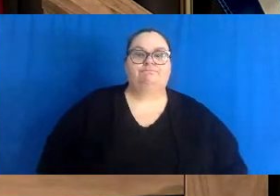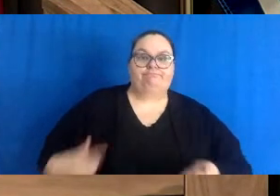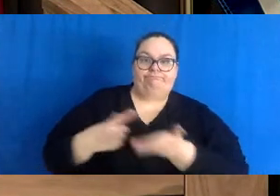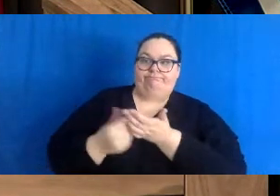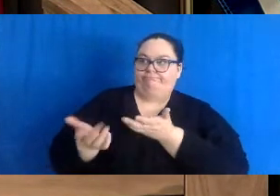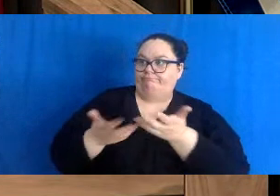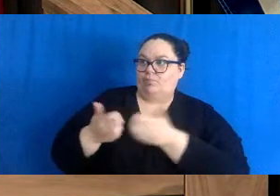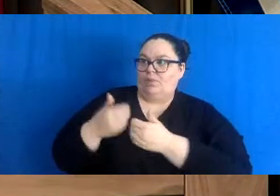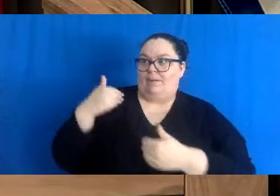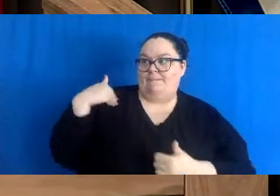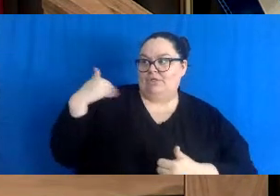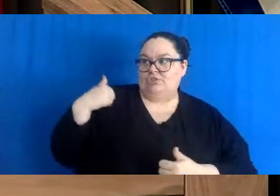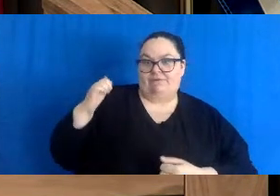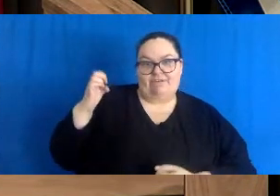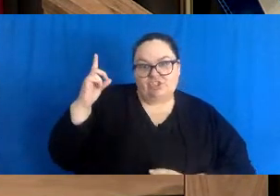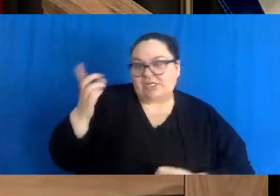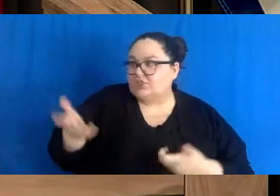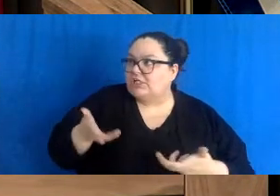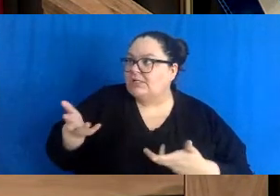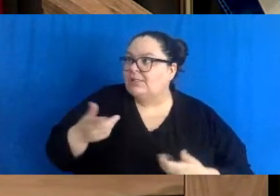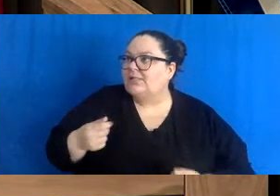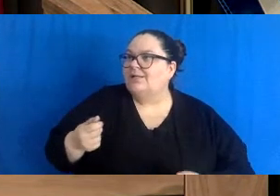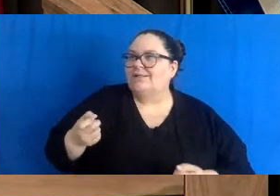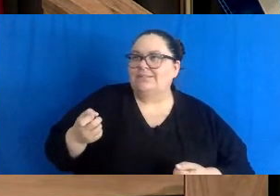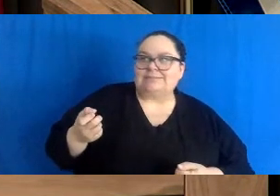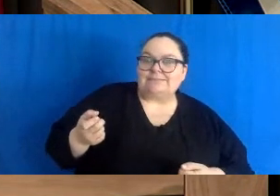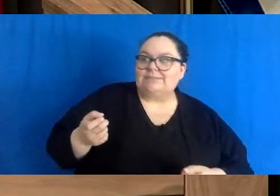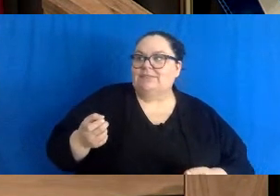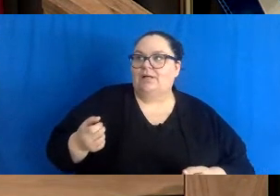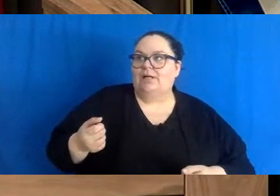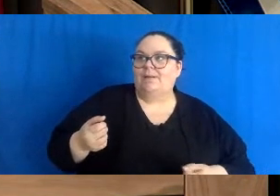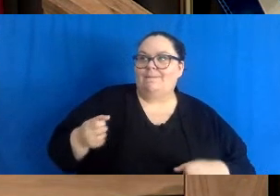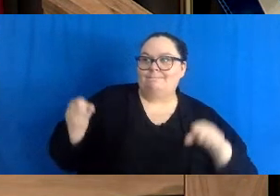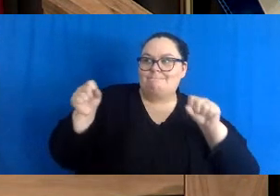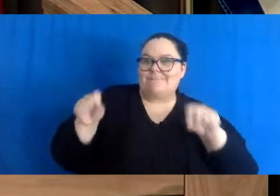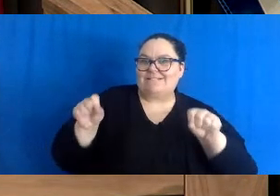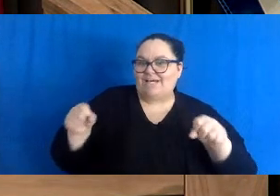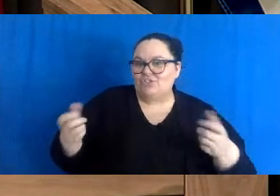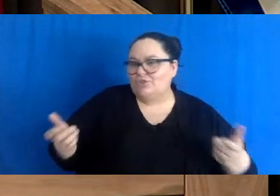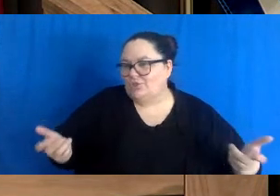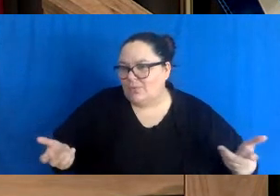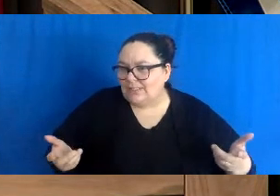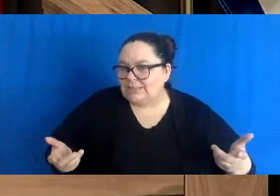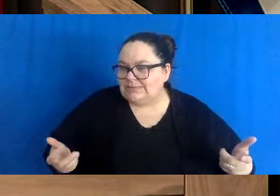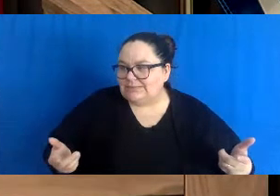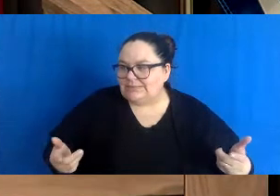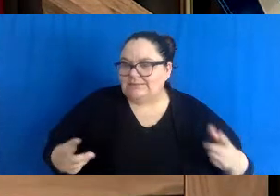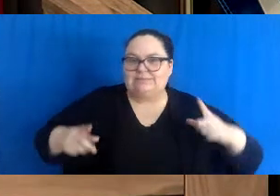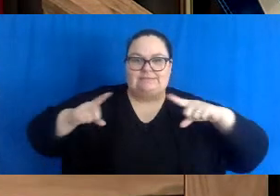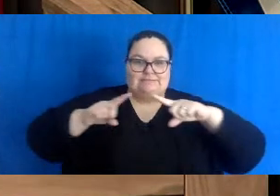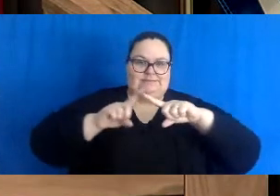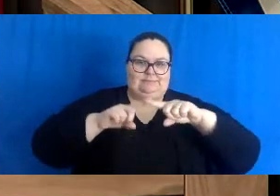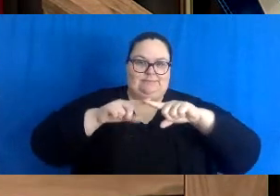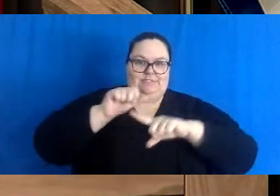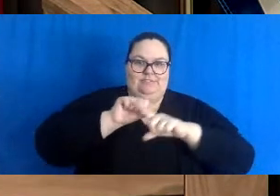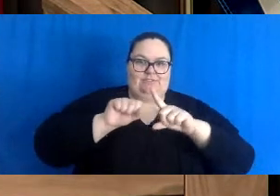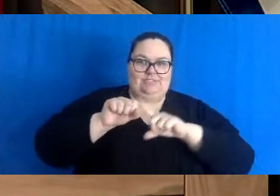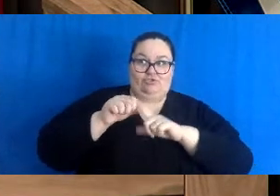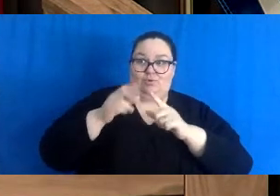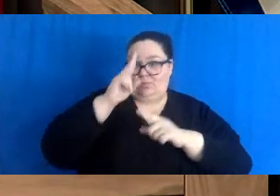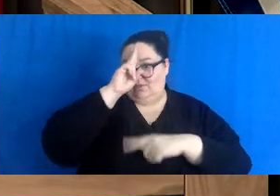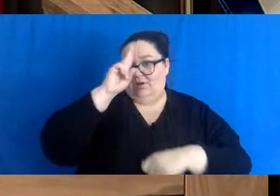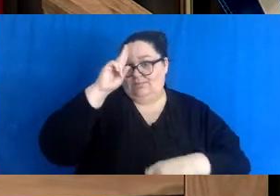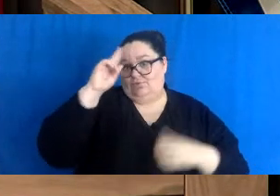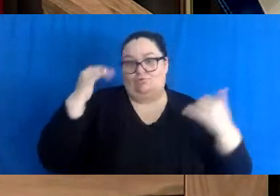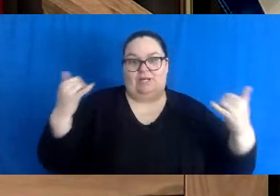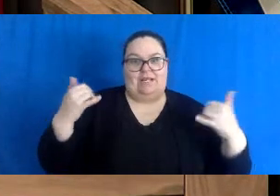and we've talked here about what opportunity, what potential exists, but it does depend clearly on what we're trying to manage right here, right now.